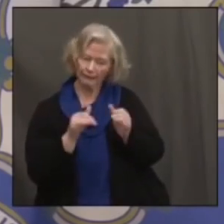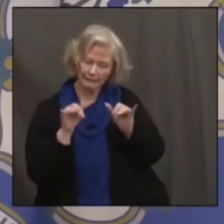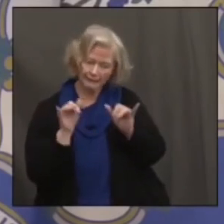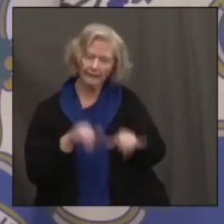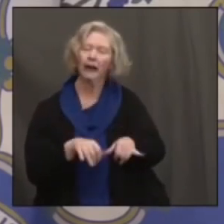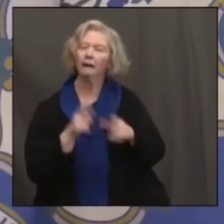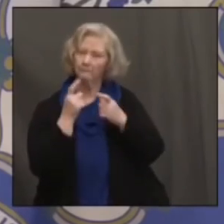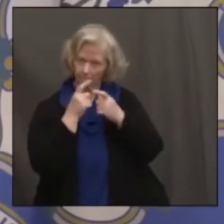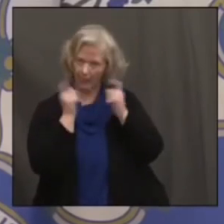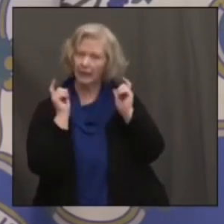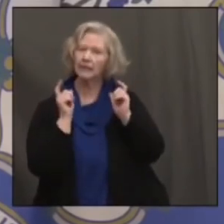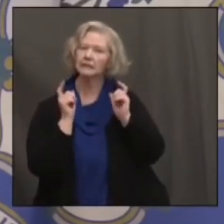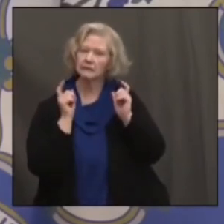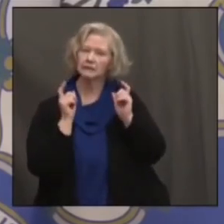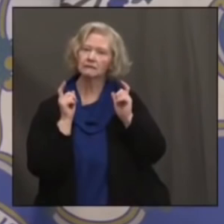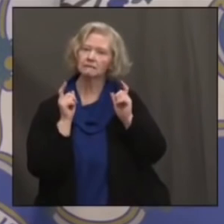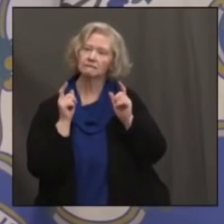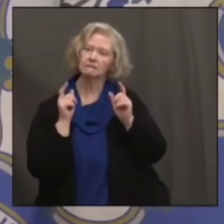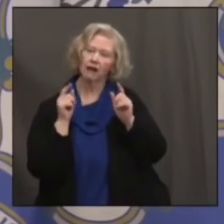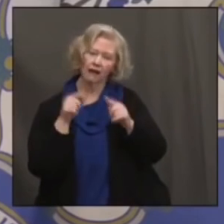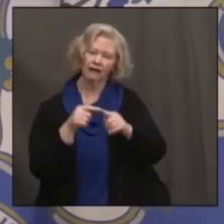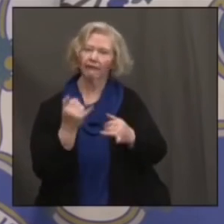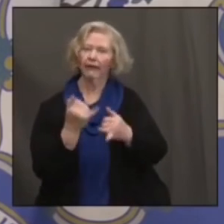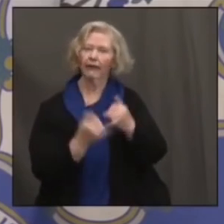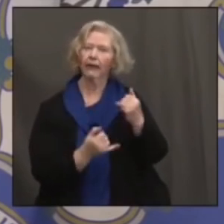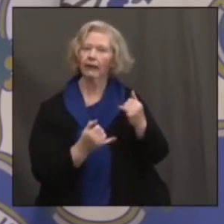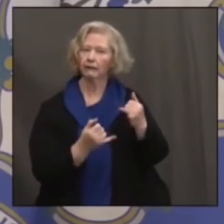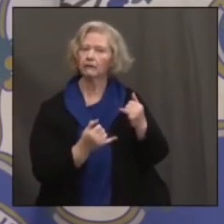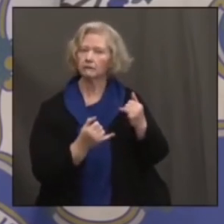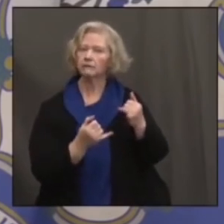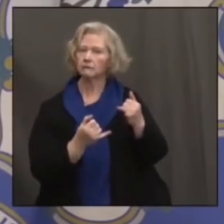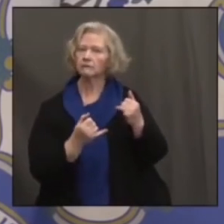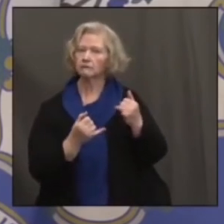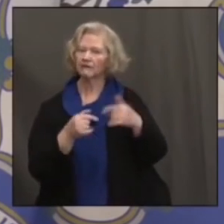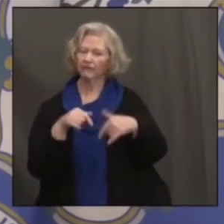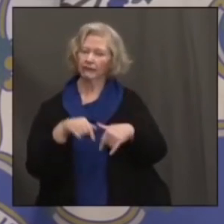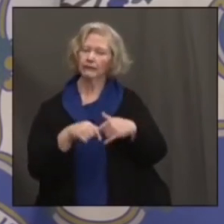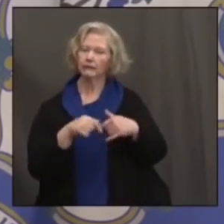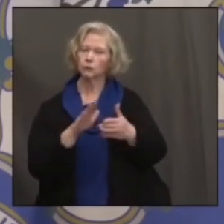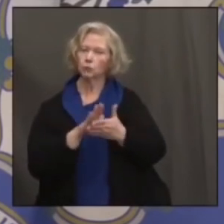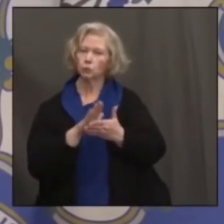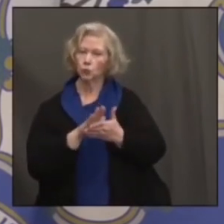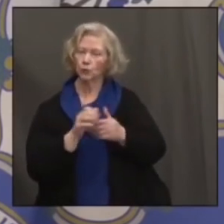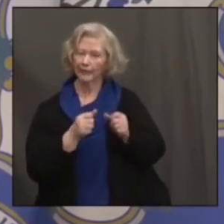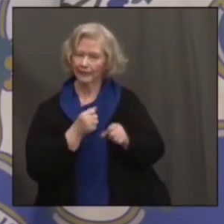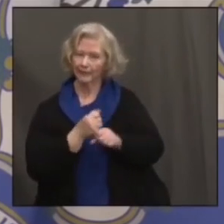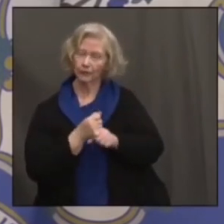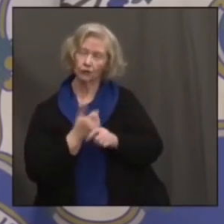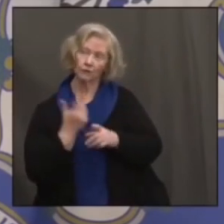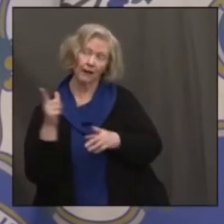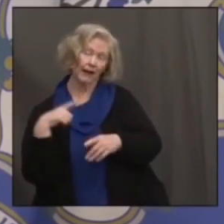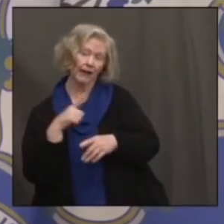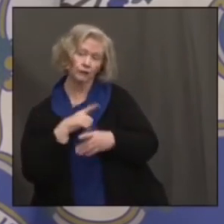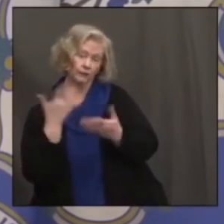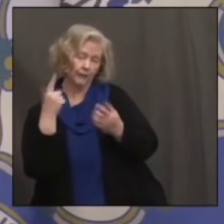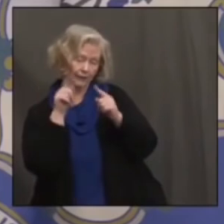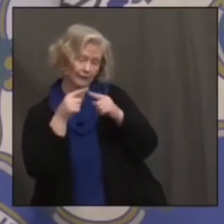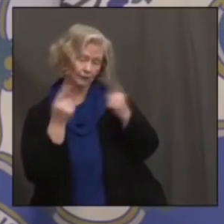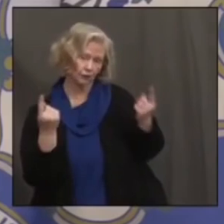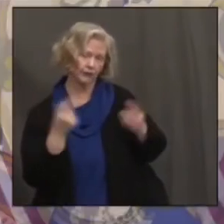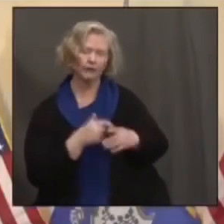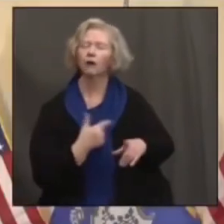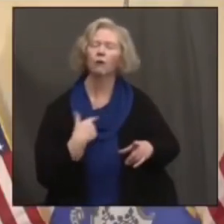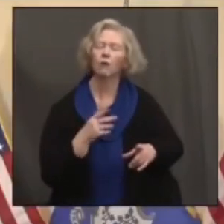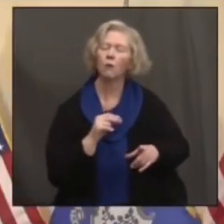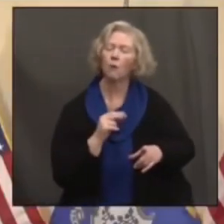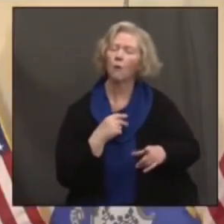mask, at least to the end of the school year. Those are the type of things the legislature may have a point of view on. No, no, I guess,